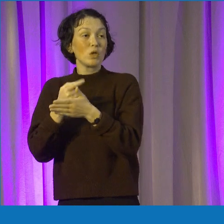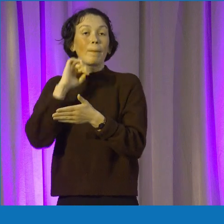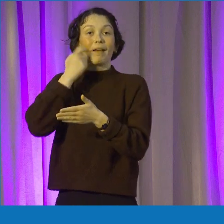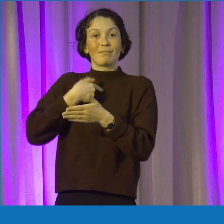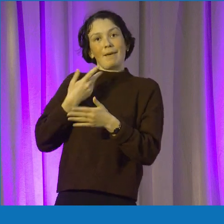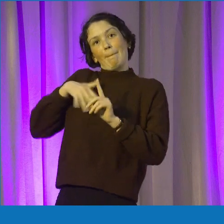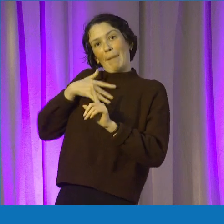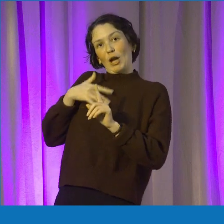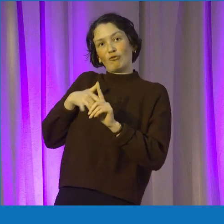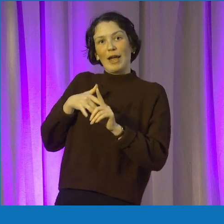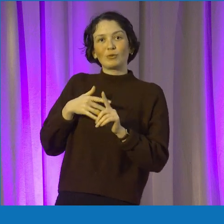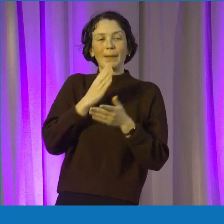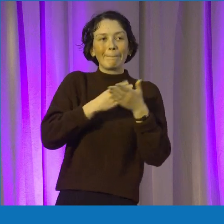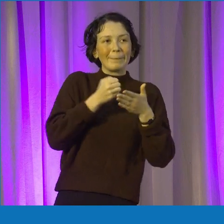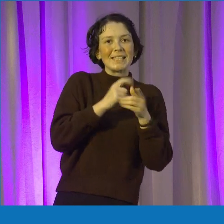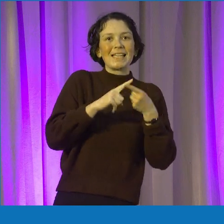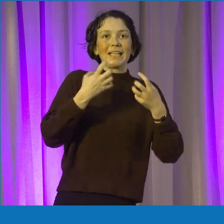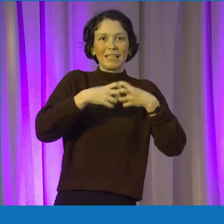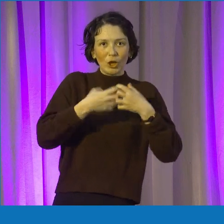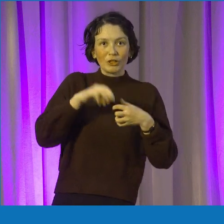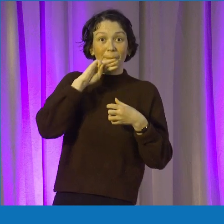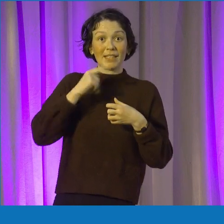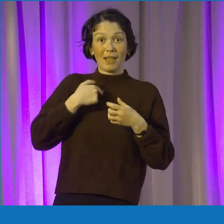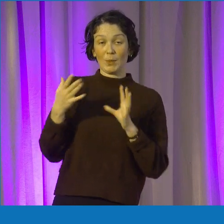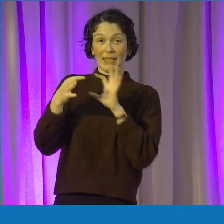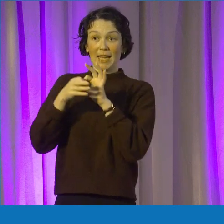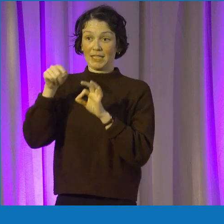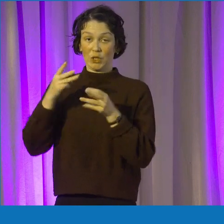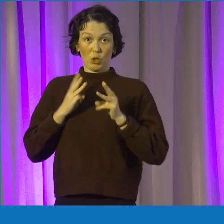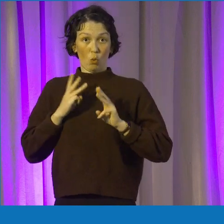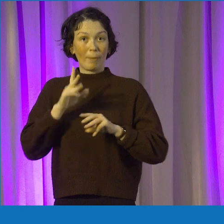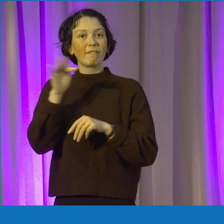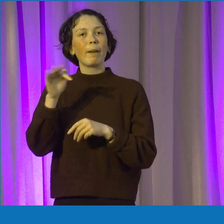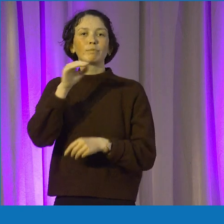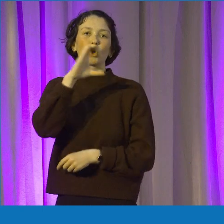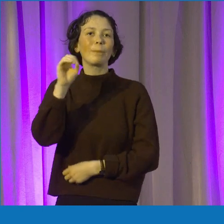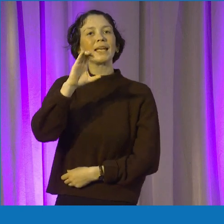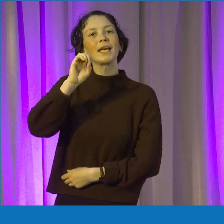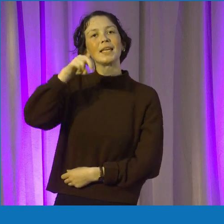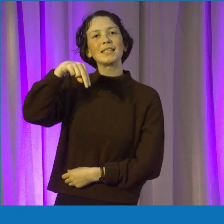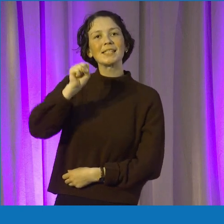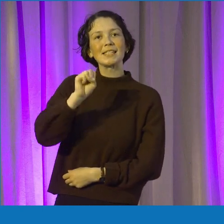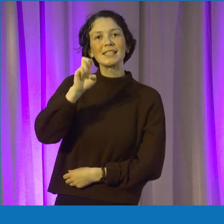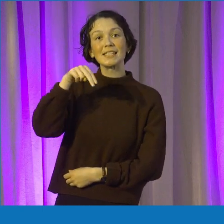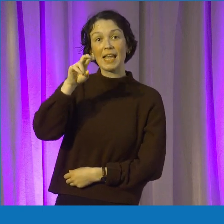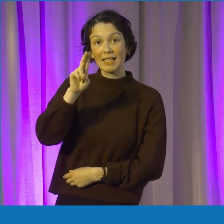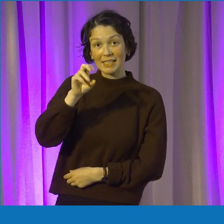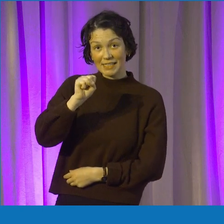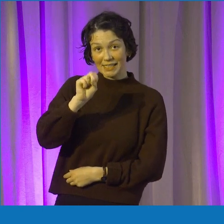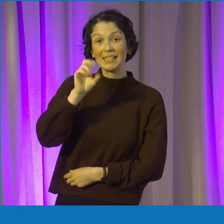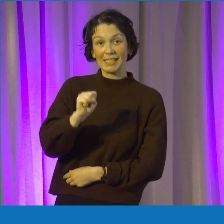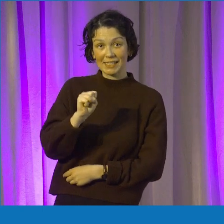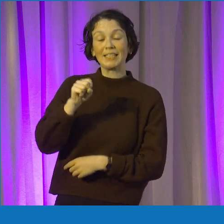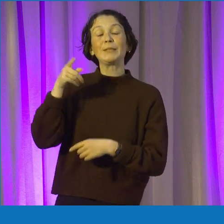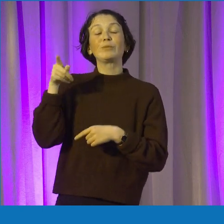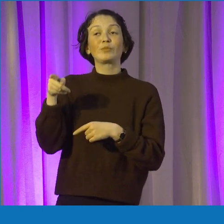I got paired with a woman from Consensus who was so fantastic. They meet with you once a month, and they help you with kind of any area that you